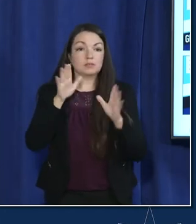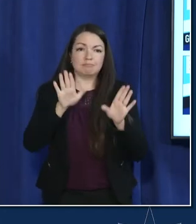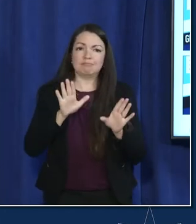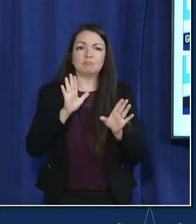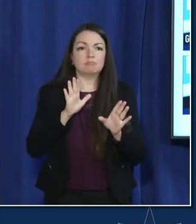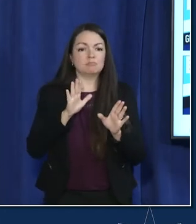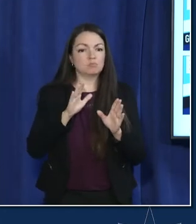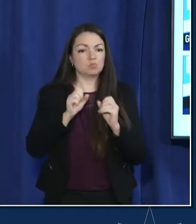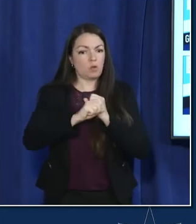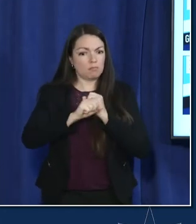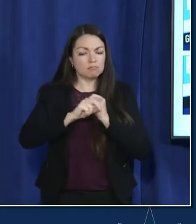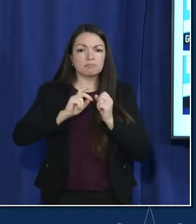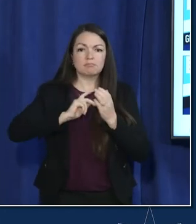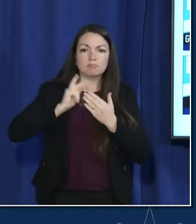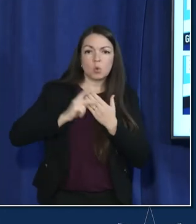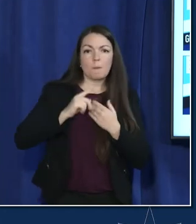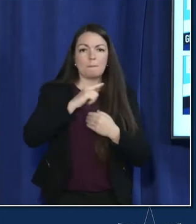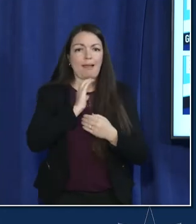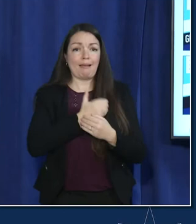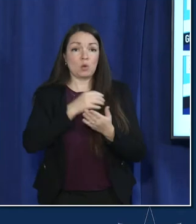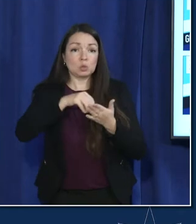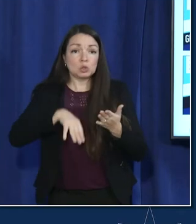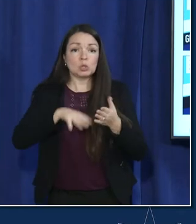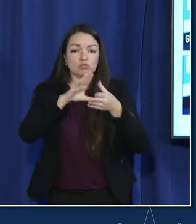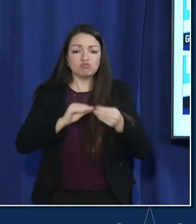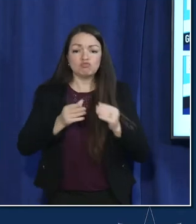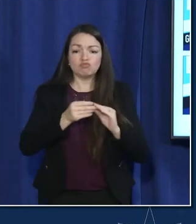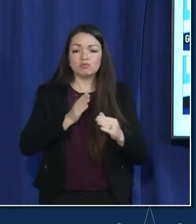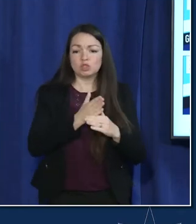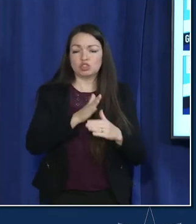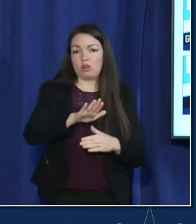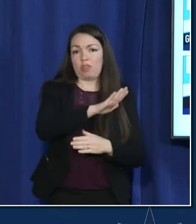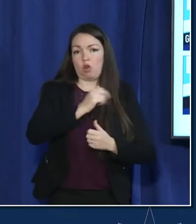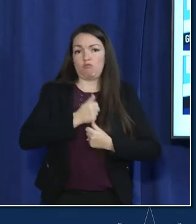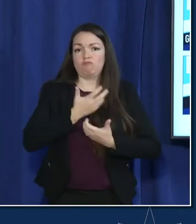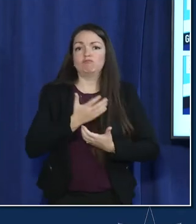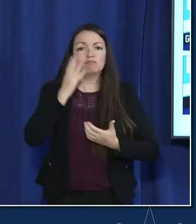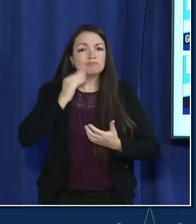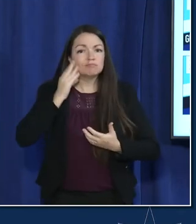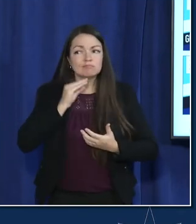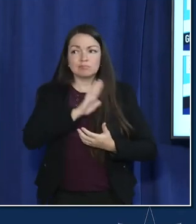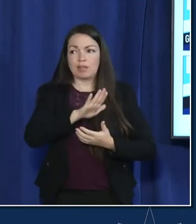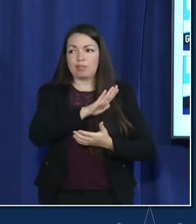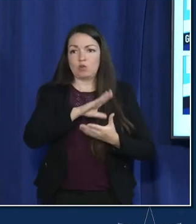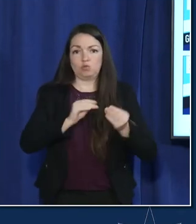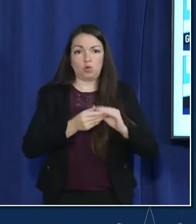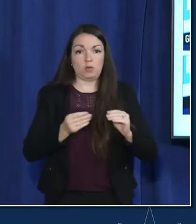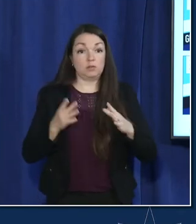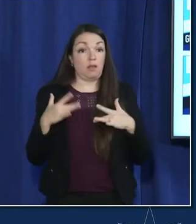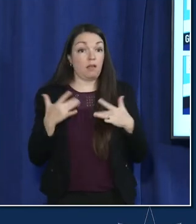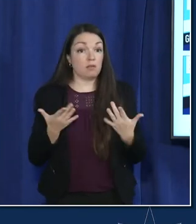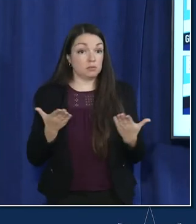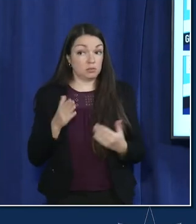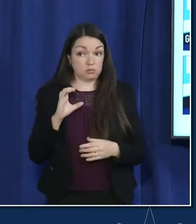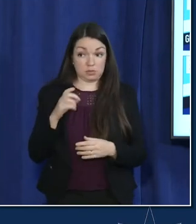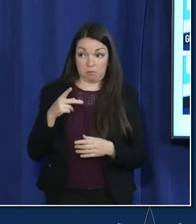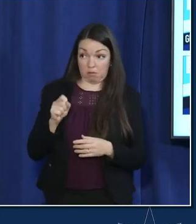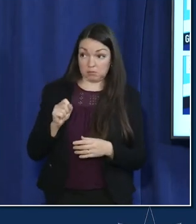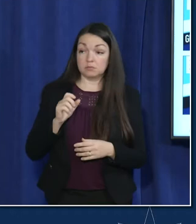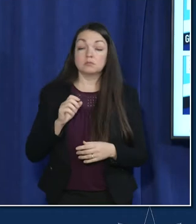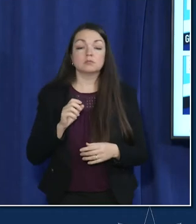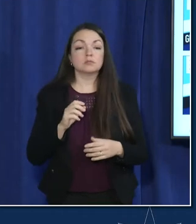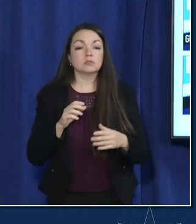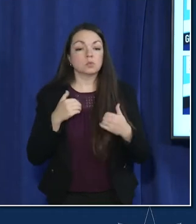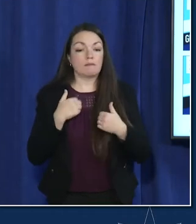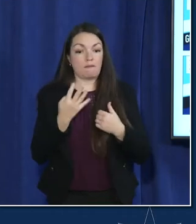and they're telling their stories and we are so grateful for them sharing their stories vaccine events here at cps we continue to host our four